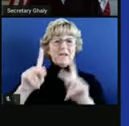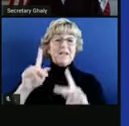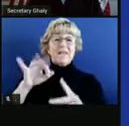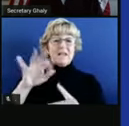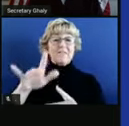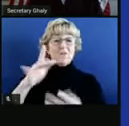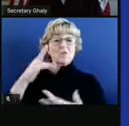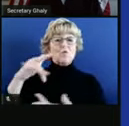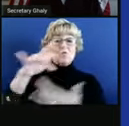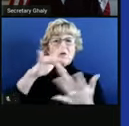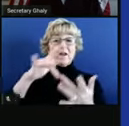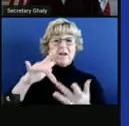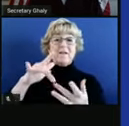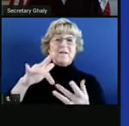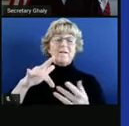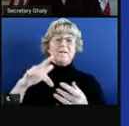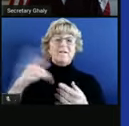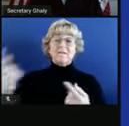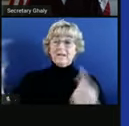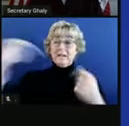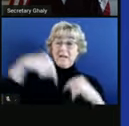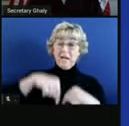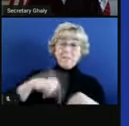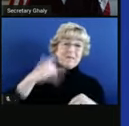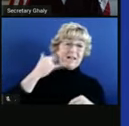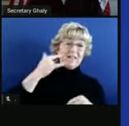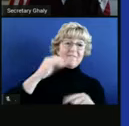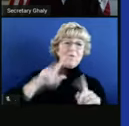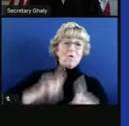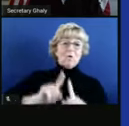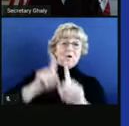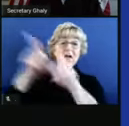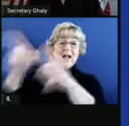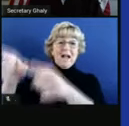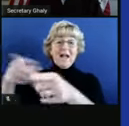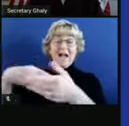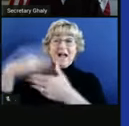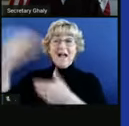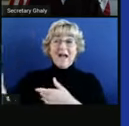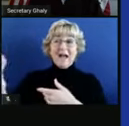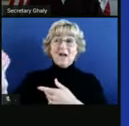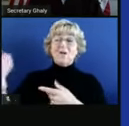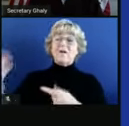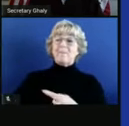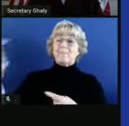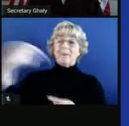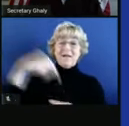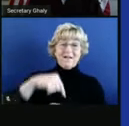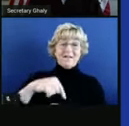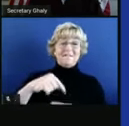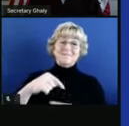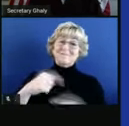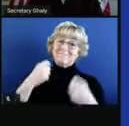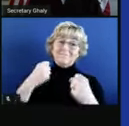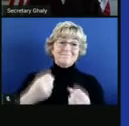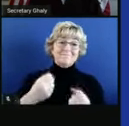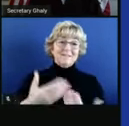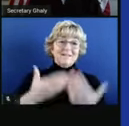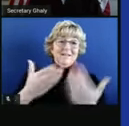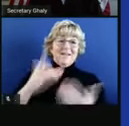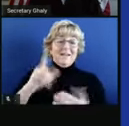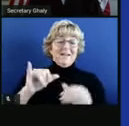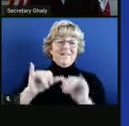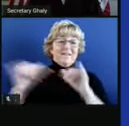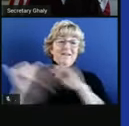you do travel into the state or you travel out of the state and then back in, that there's a strong recommendation that you should self